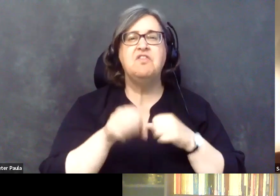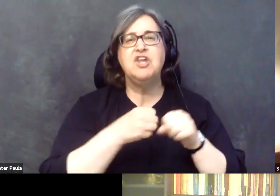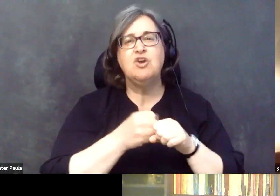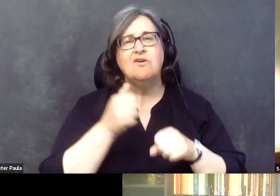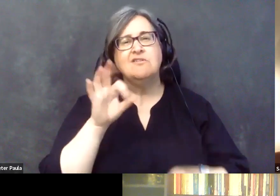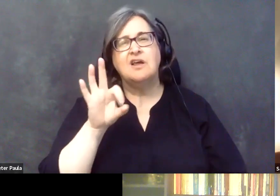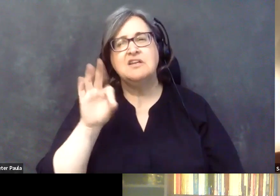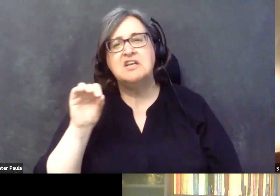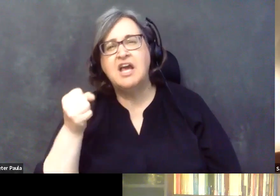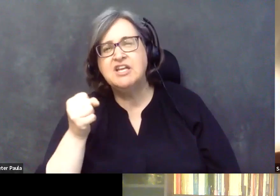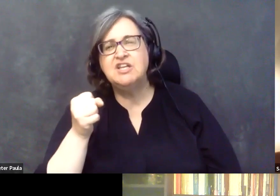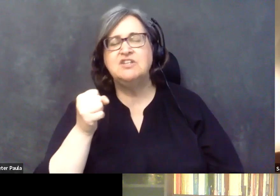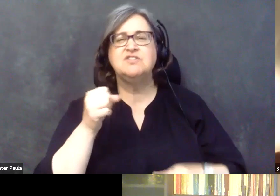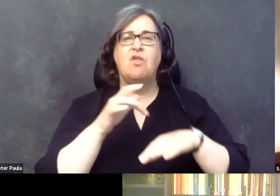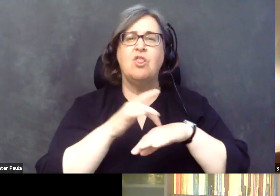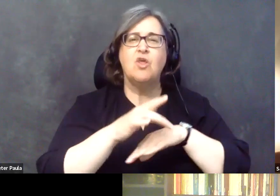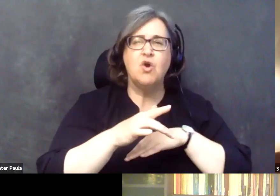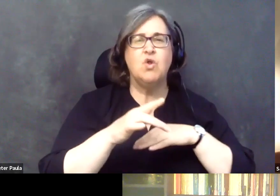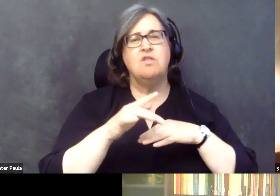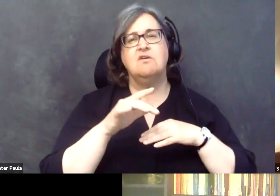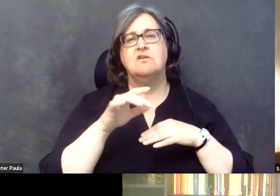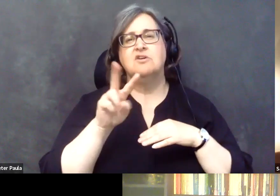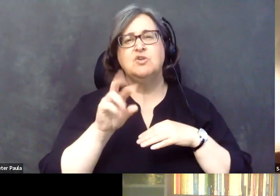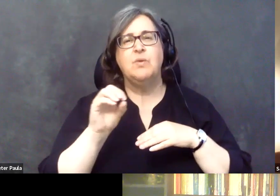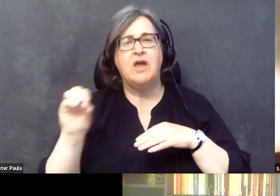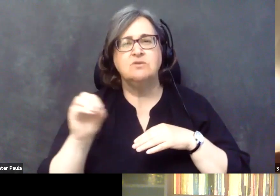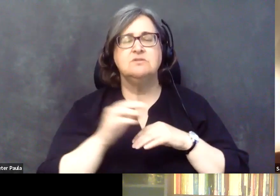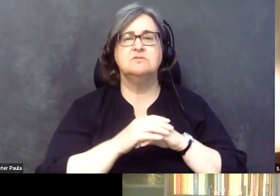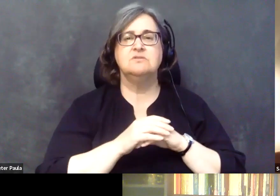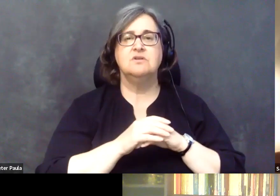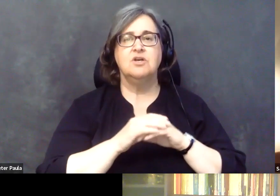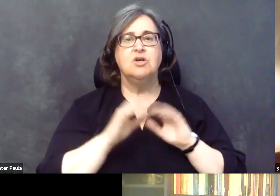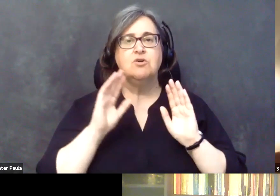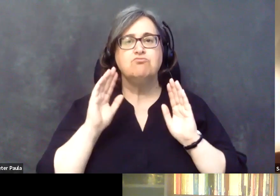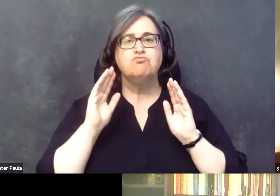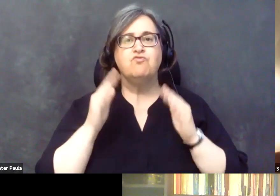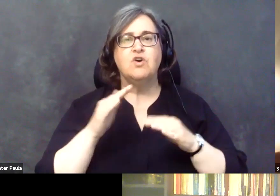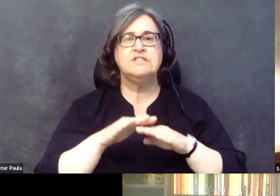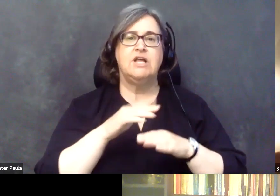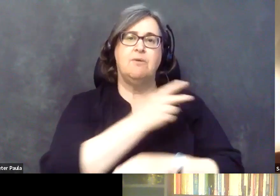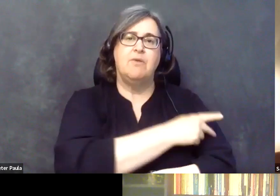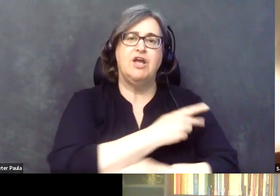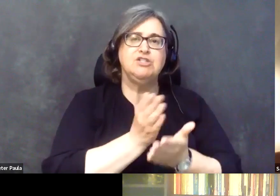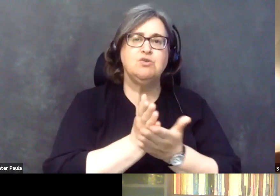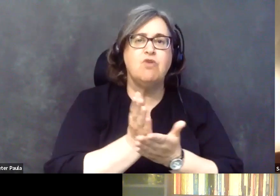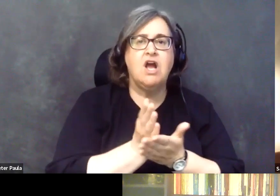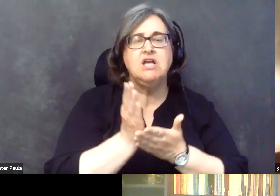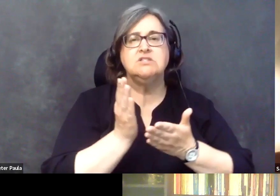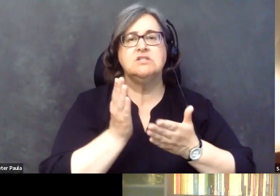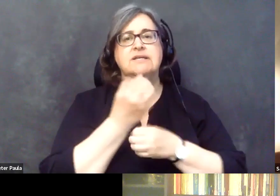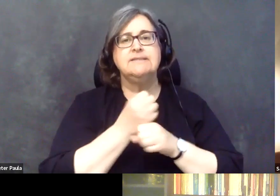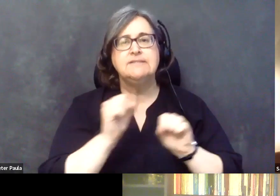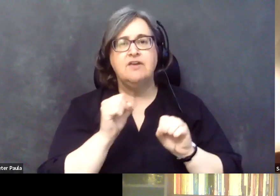the emphasis was on patient rights, safety, and quality of care.